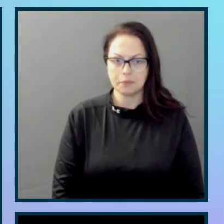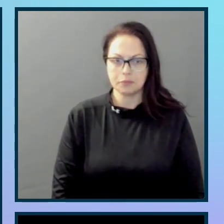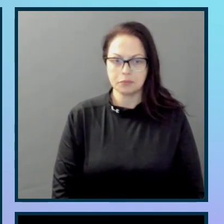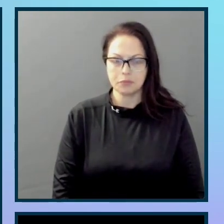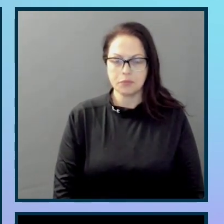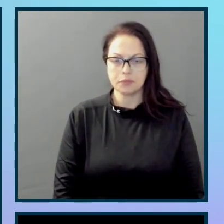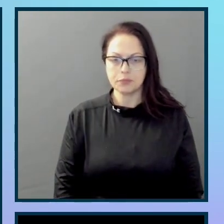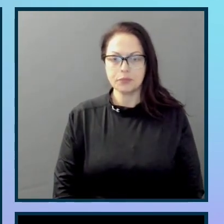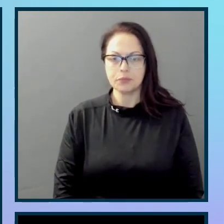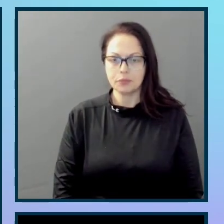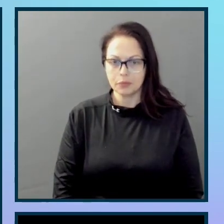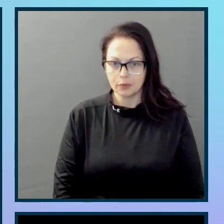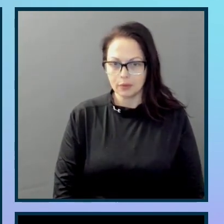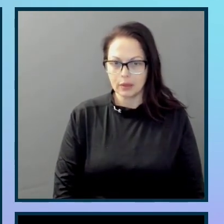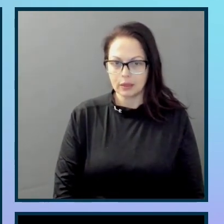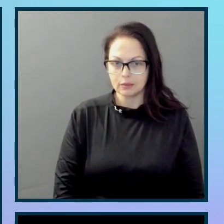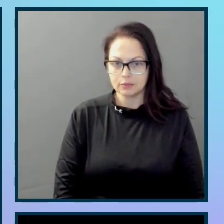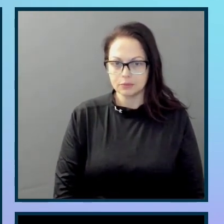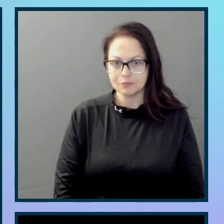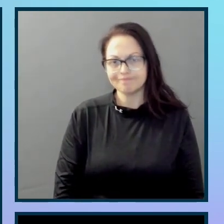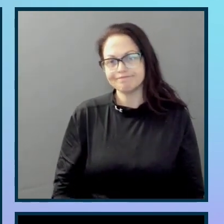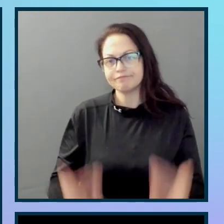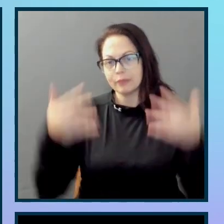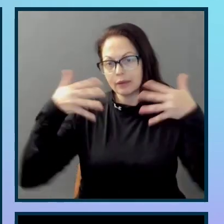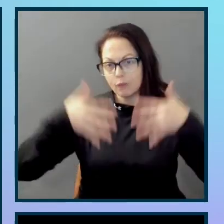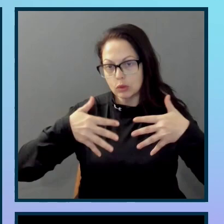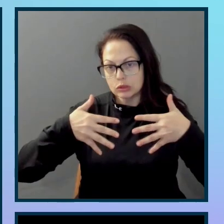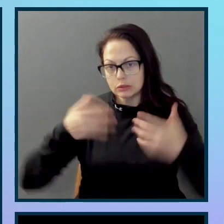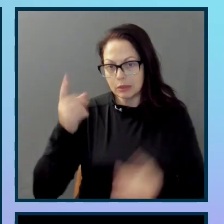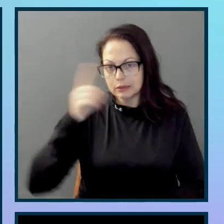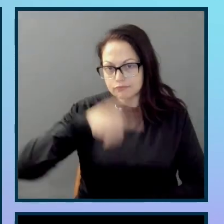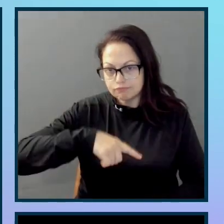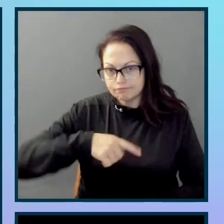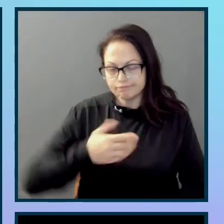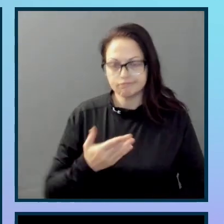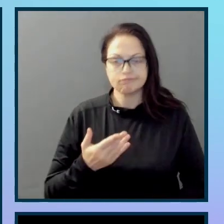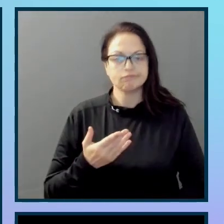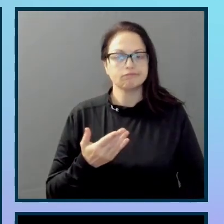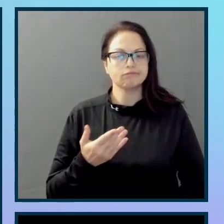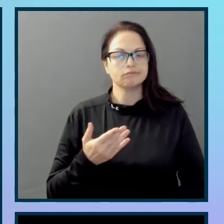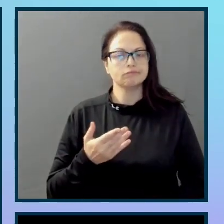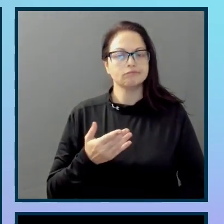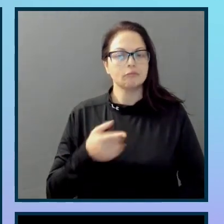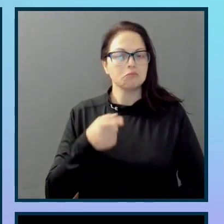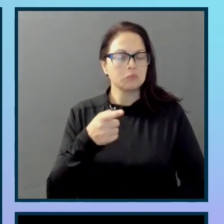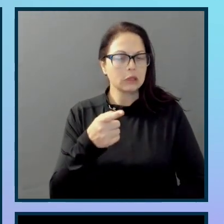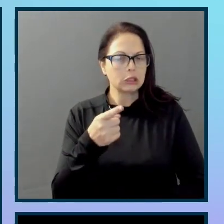Unfortunately, because we're talking fiction here, it's not long before you realise all is not good.